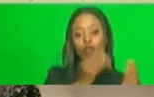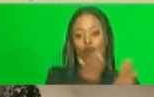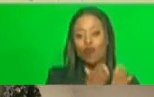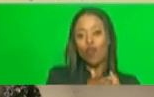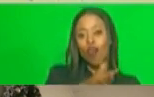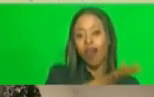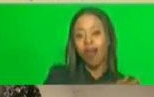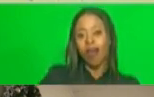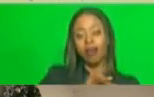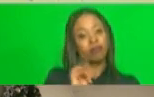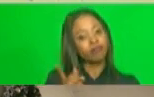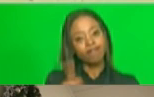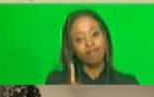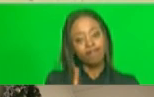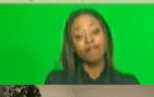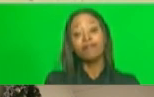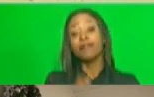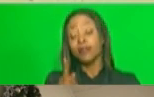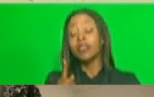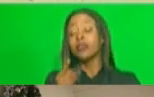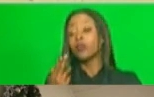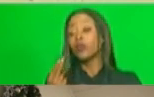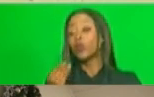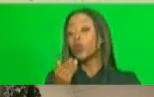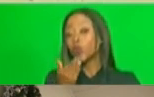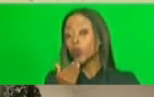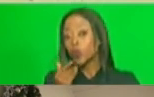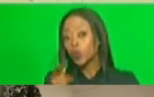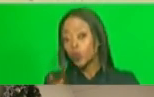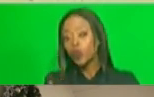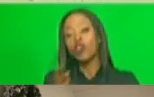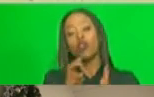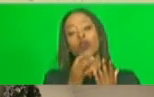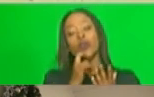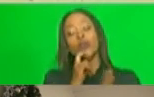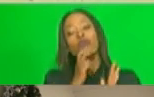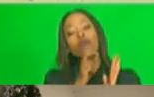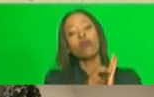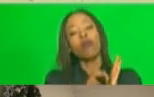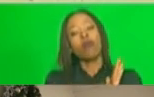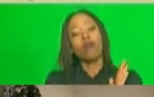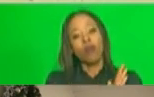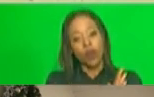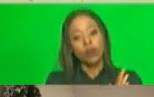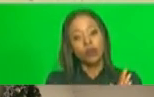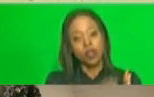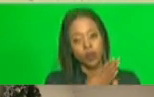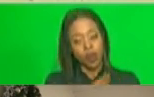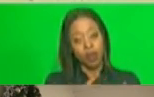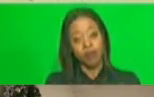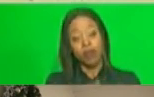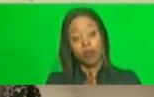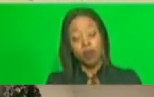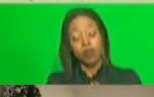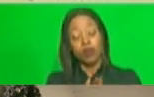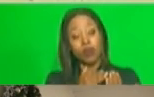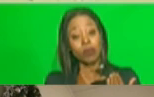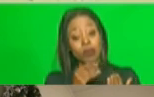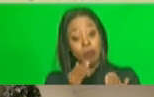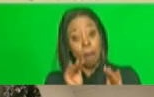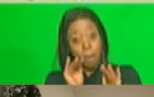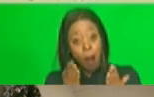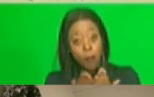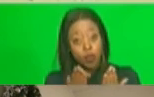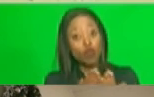premises. This will be undertaken in terms of the regulations and safety measures for public schools.